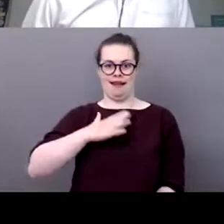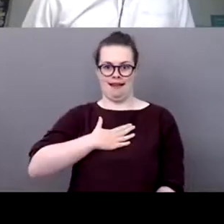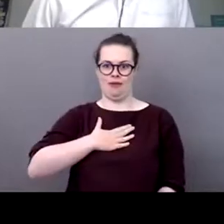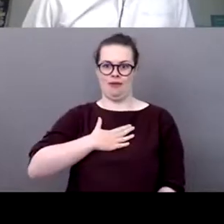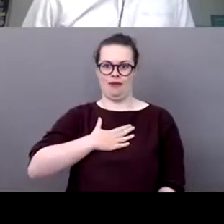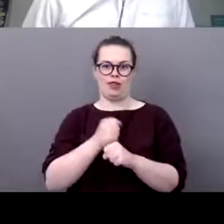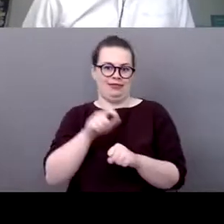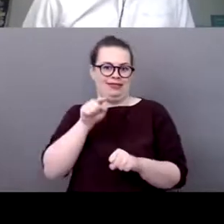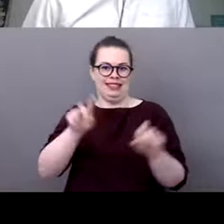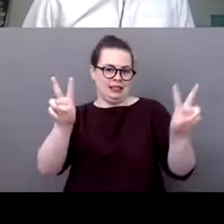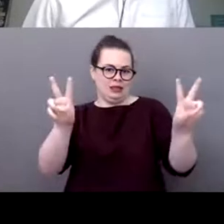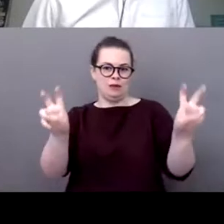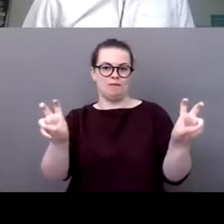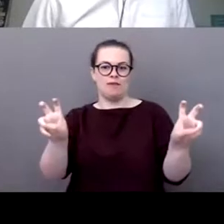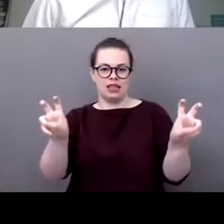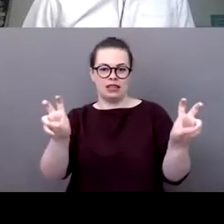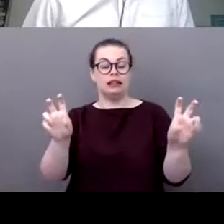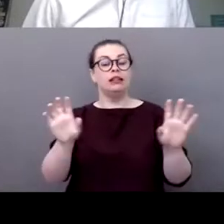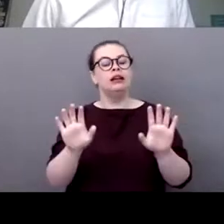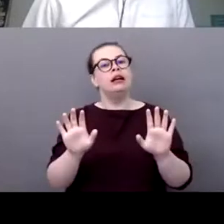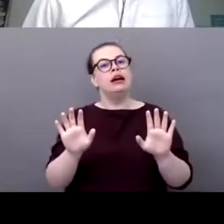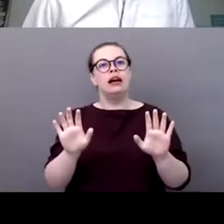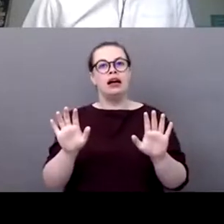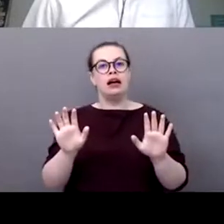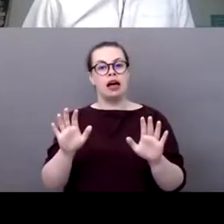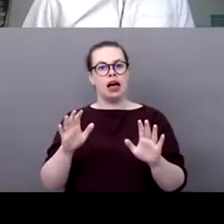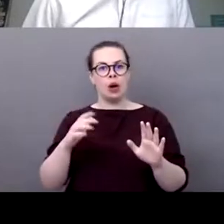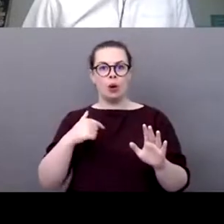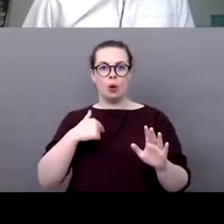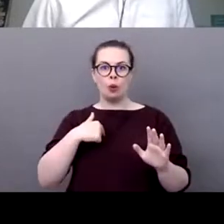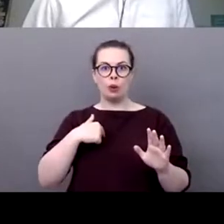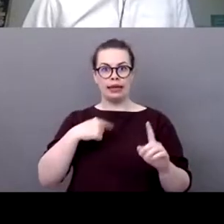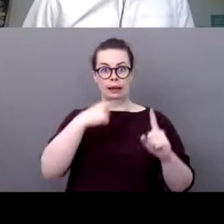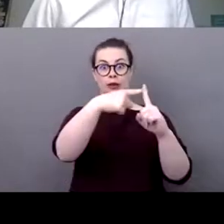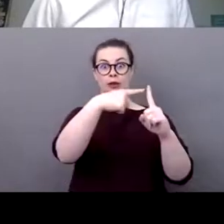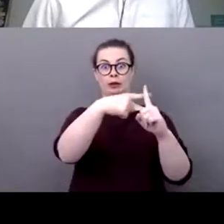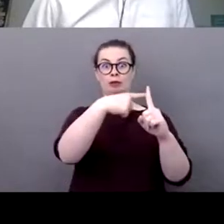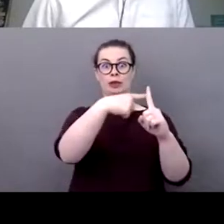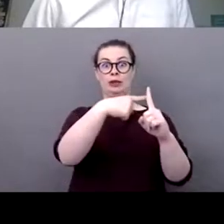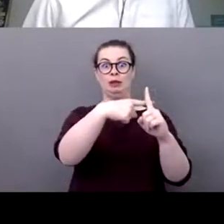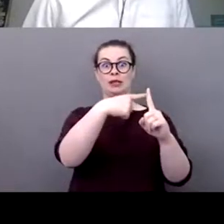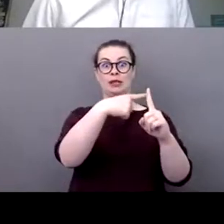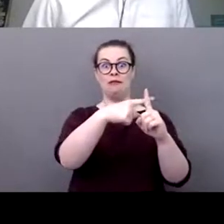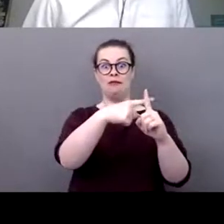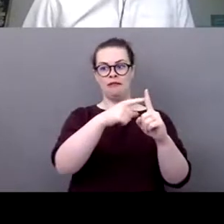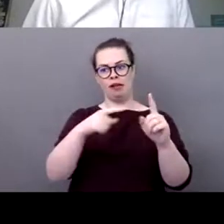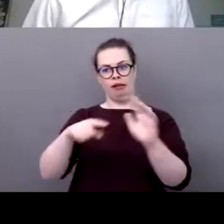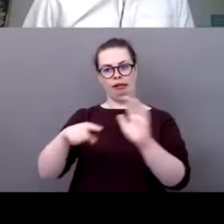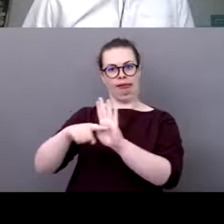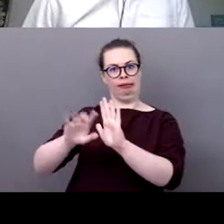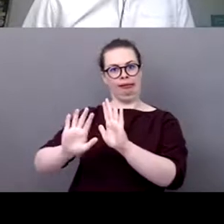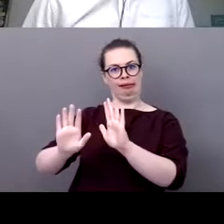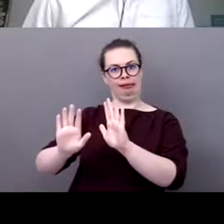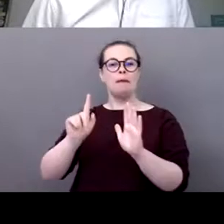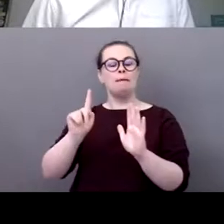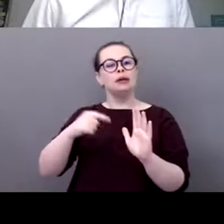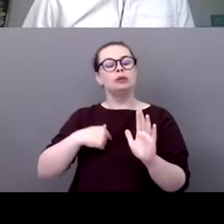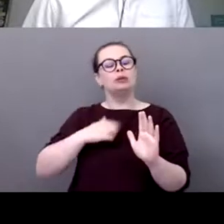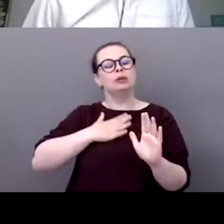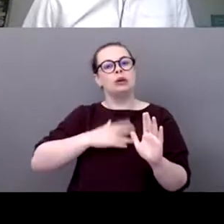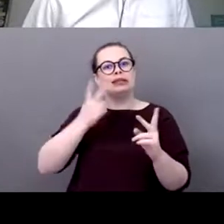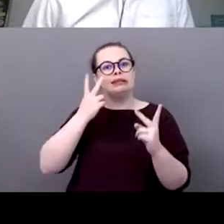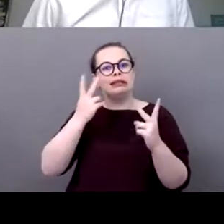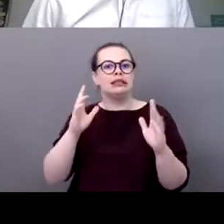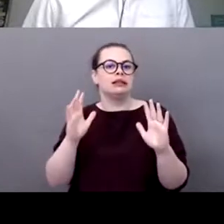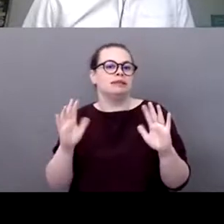under underestimate the potential of the positive but one of the things we said is really important to look also at the potential impacts that sport